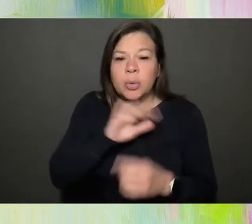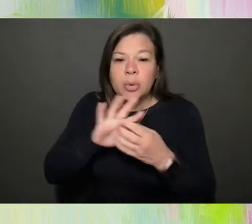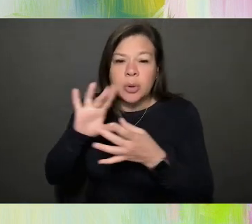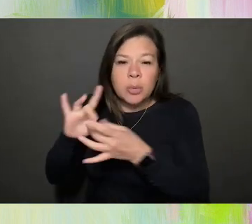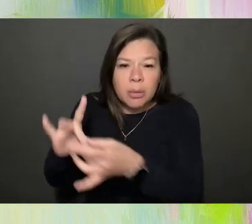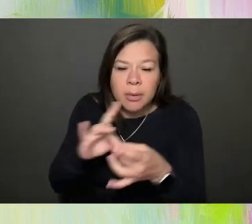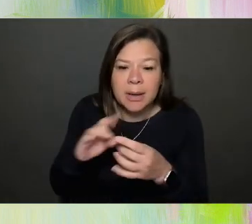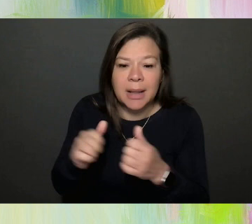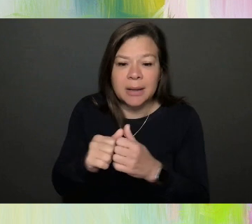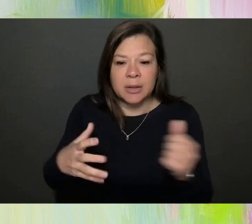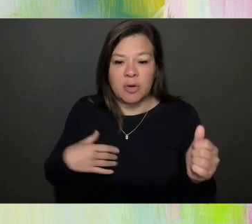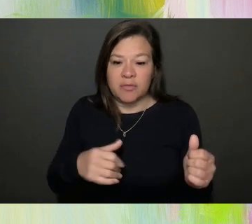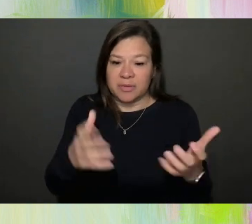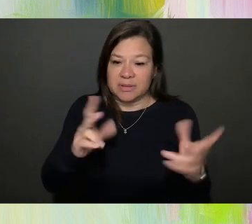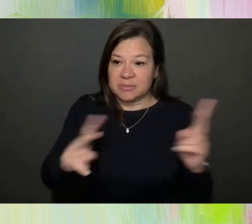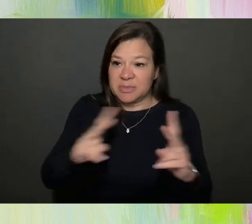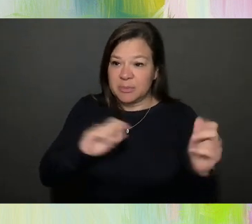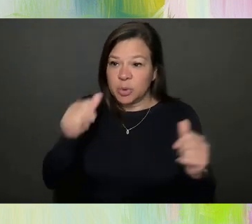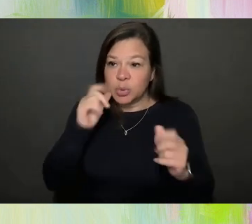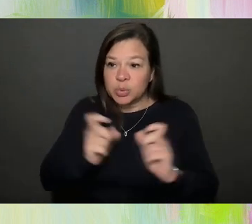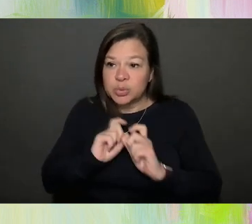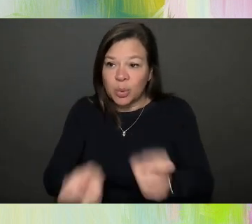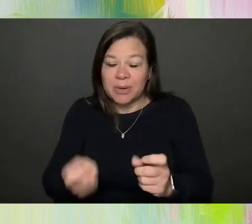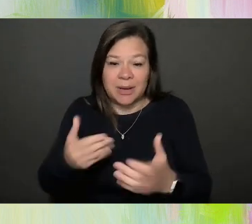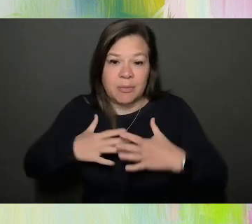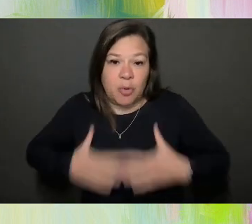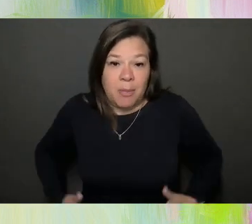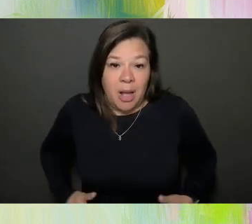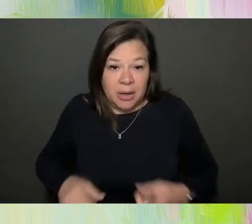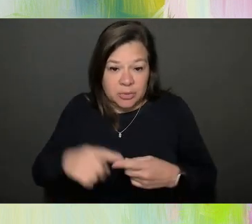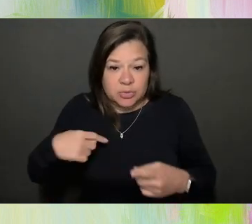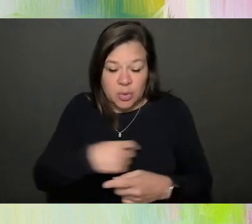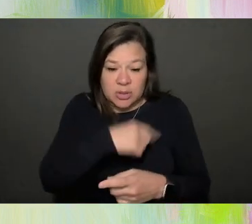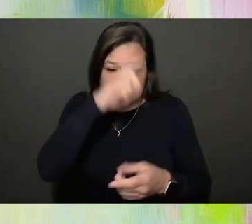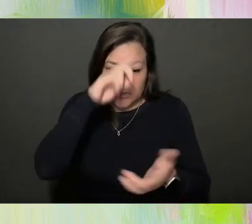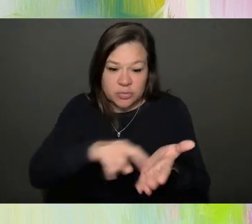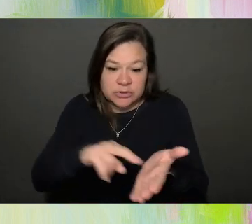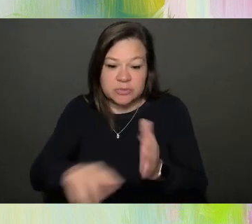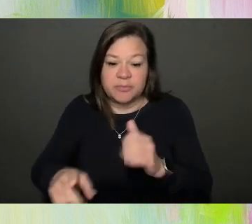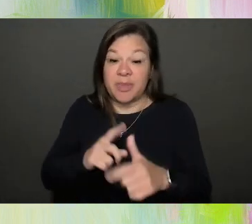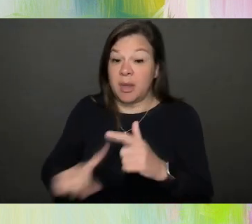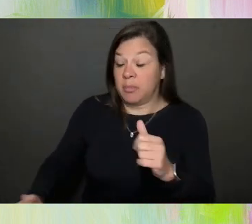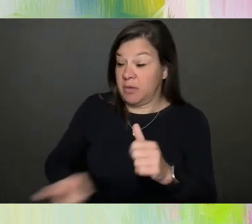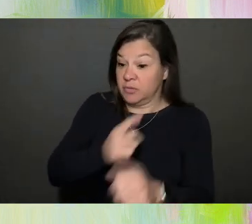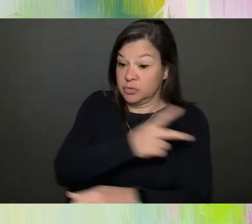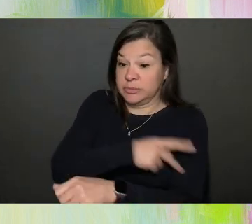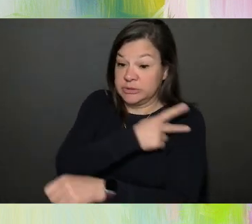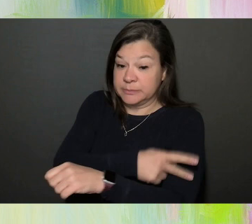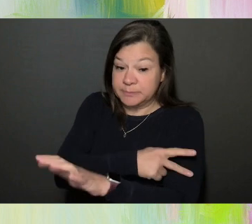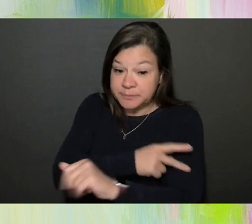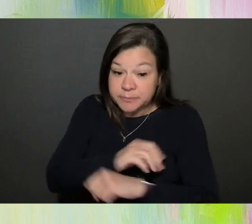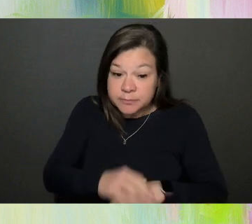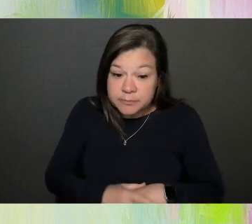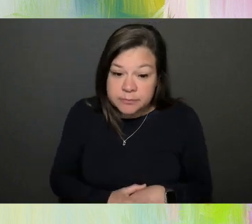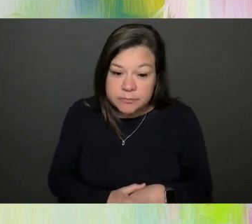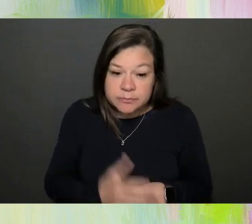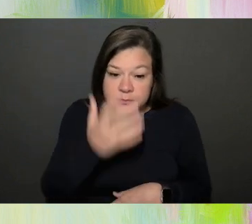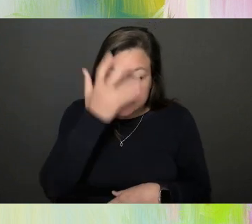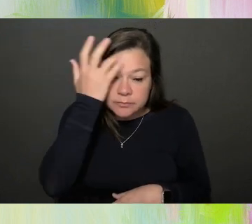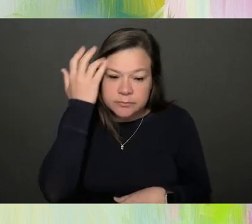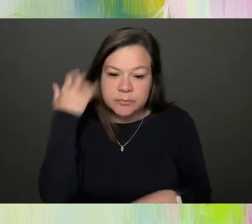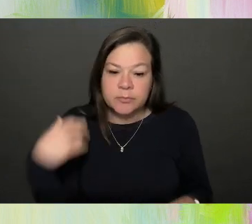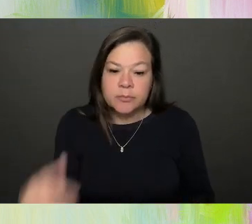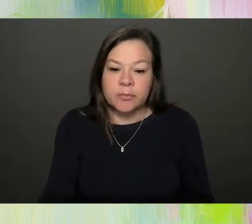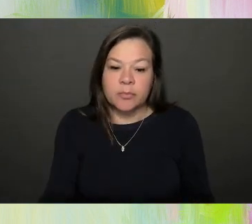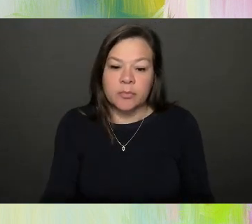donated their body to us so that we could learn. And my first patient, um, who, you know, I didn't know how to